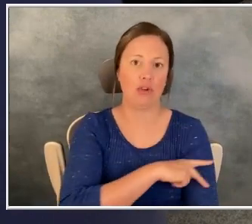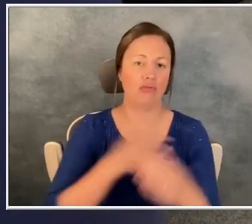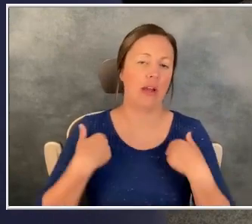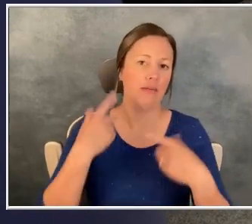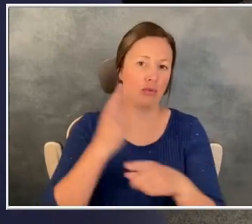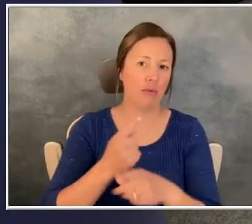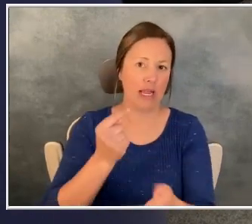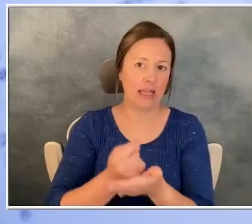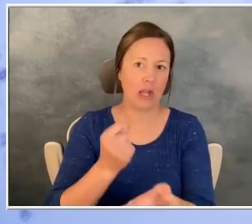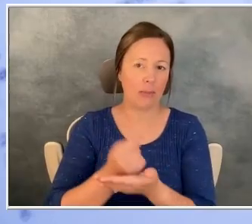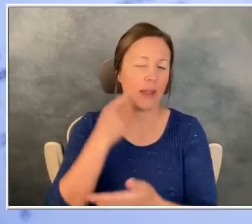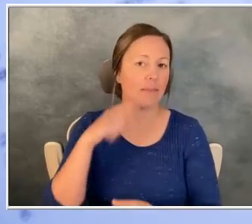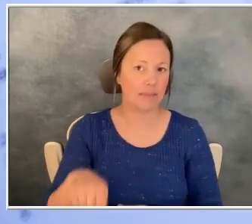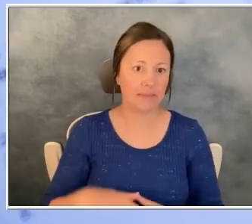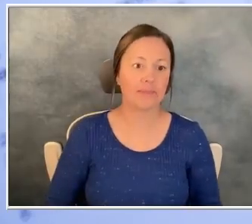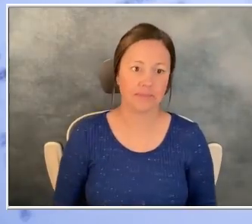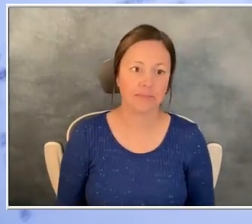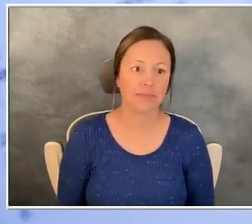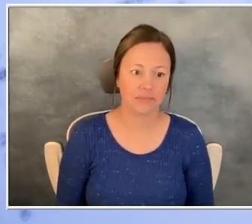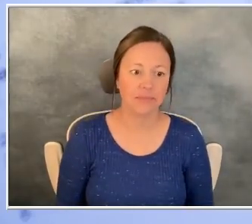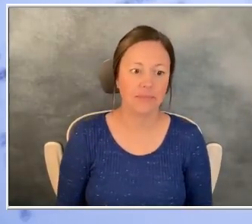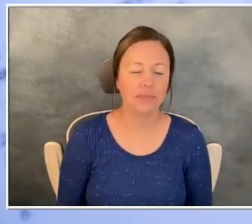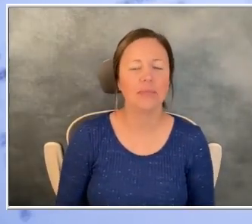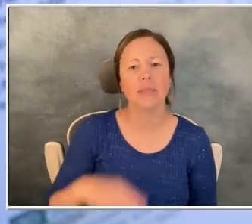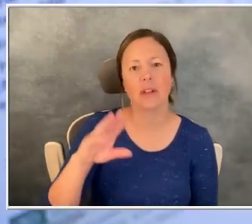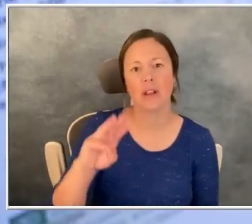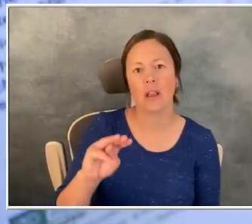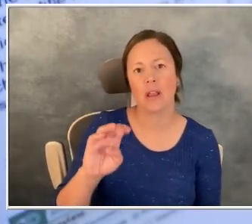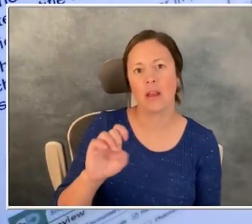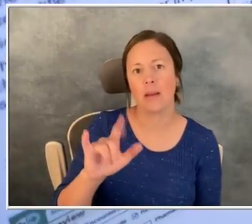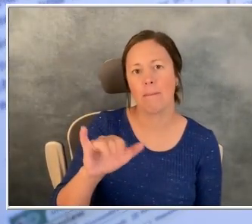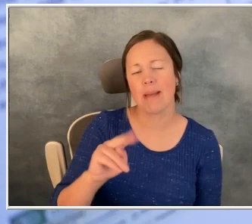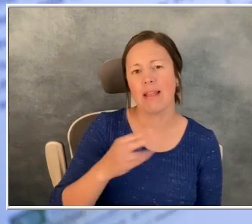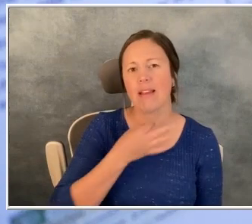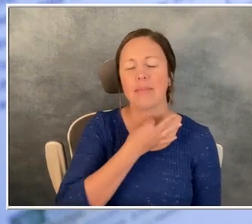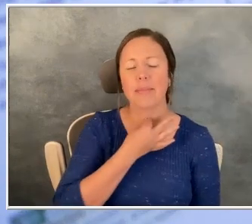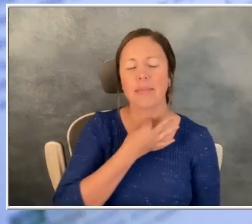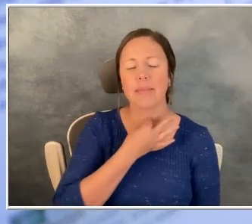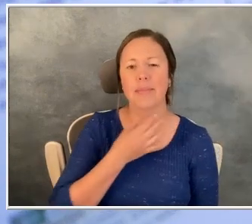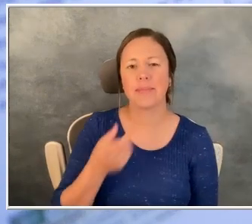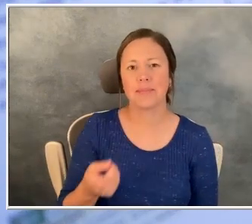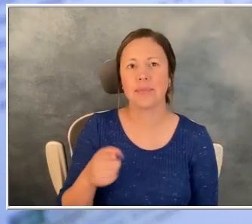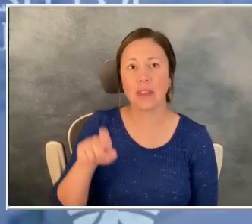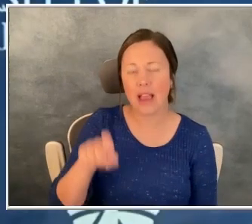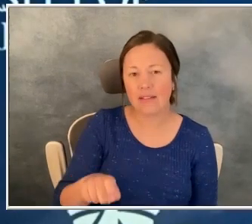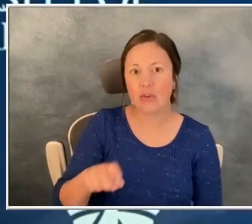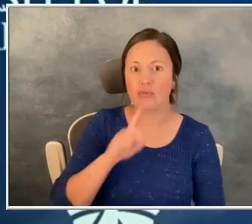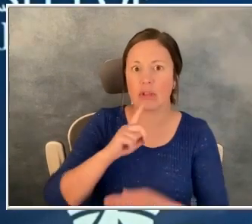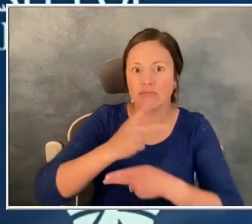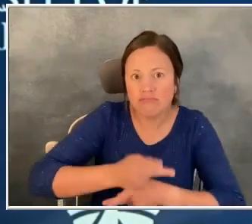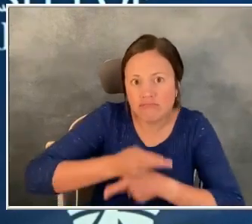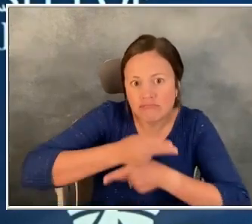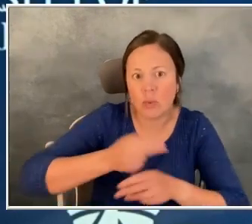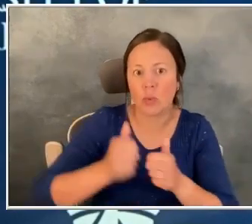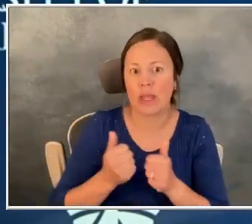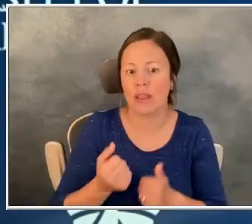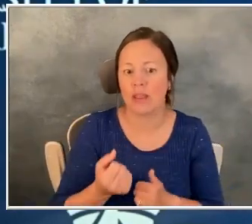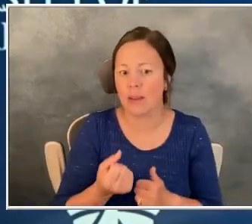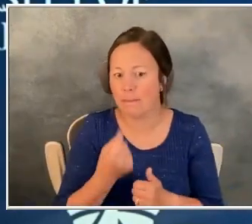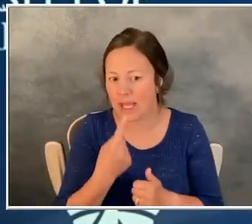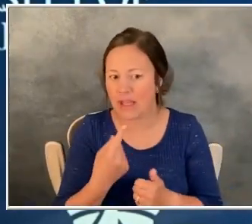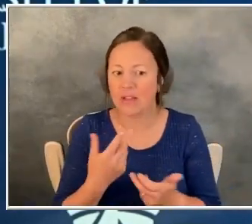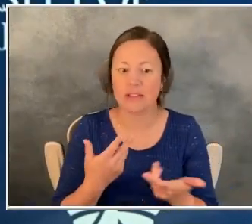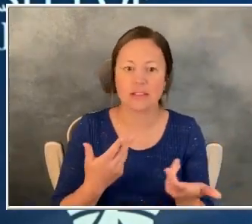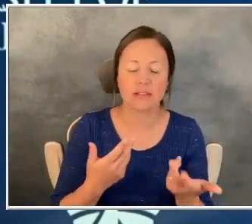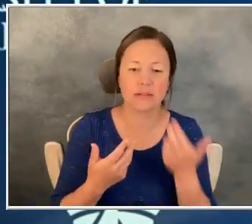to them. Malin, do you have to be extra careful with these pills, chemo pills or anti-cancer